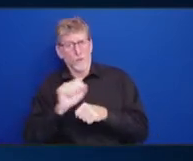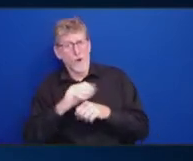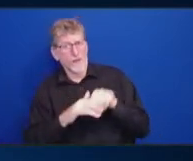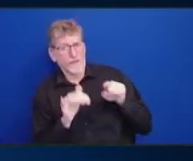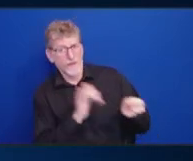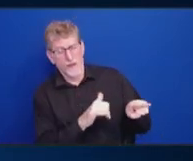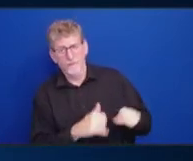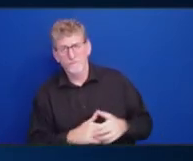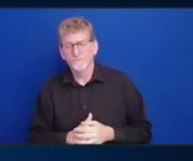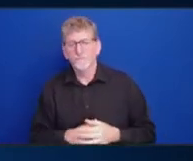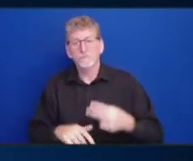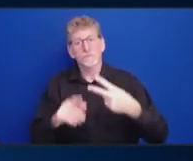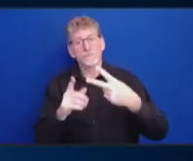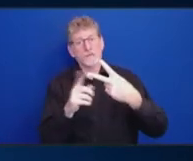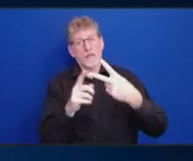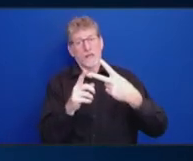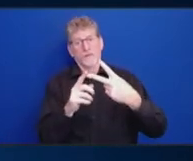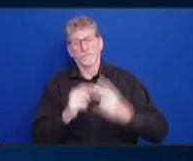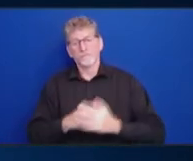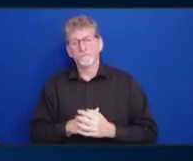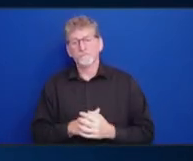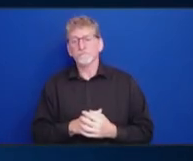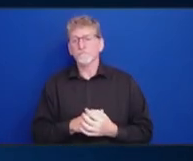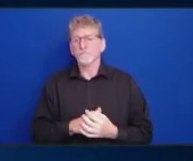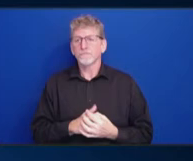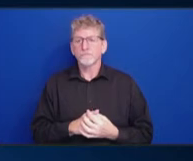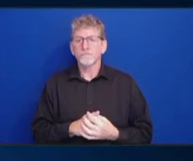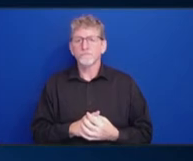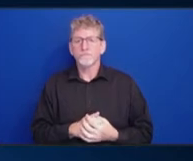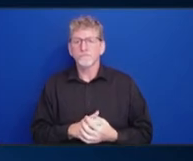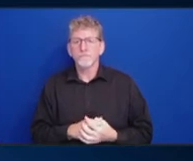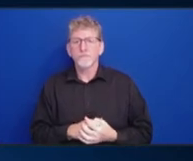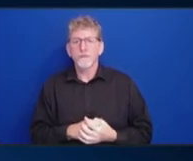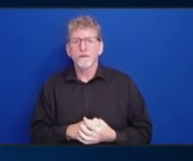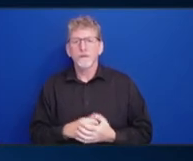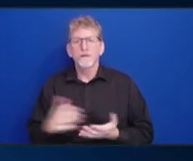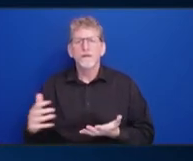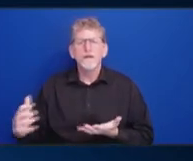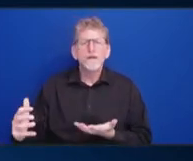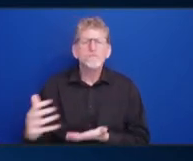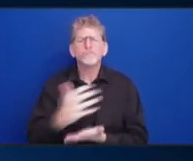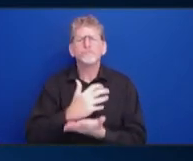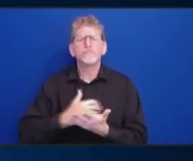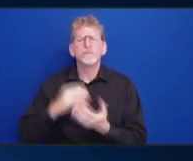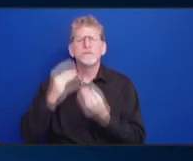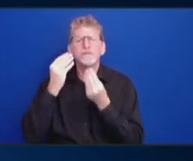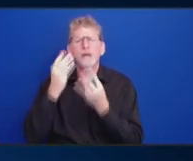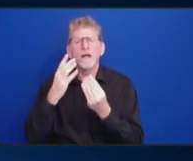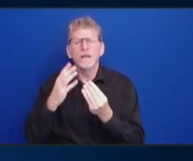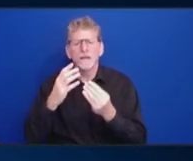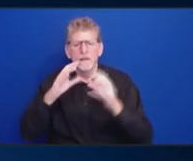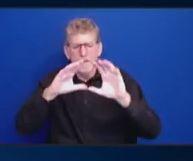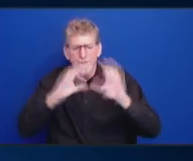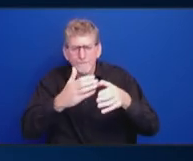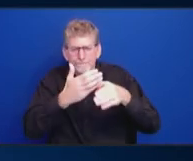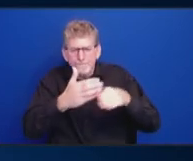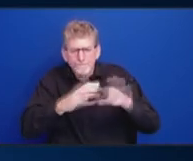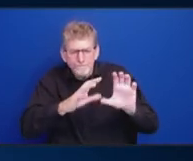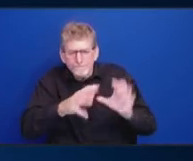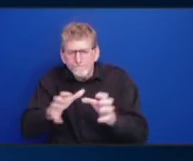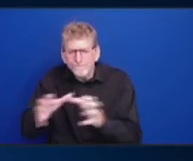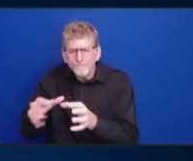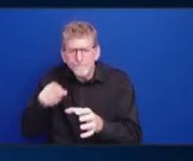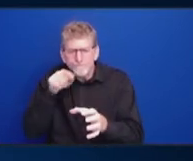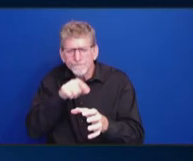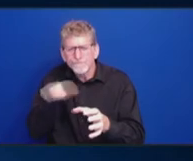collecting data and disaggregating data is really helpful. And oftentimes,